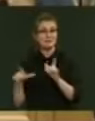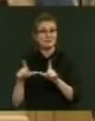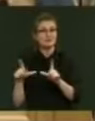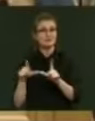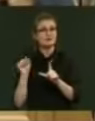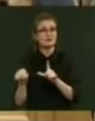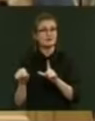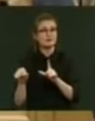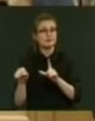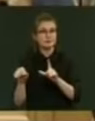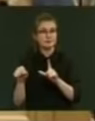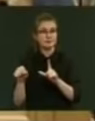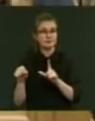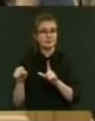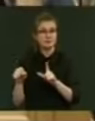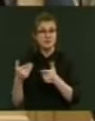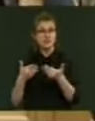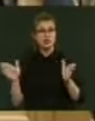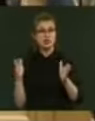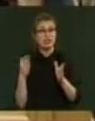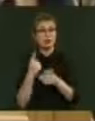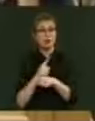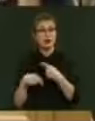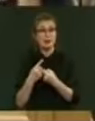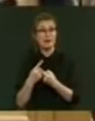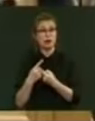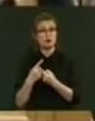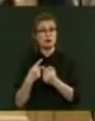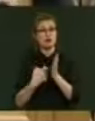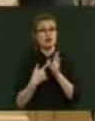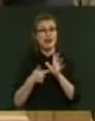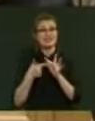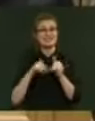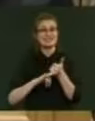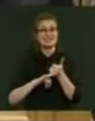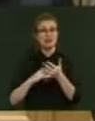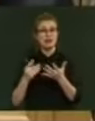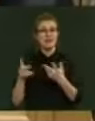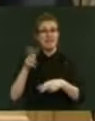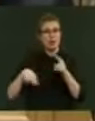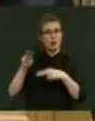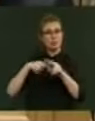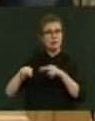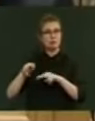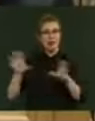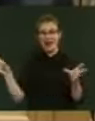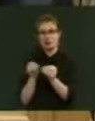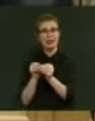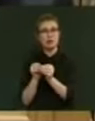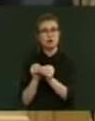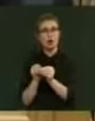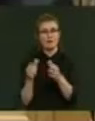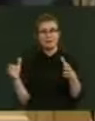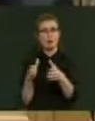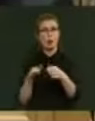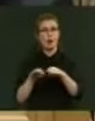are generally talking about rates, valuation, aggregation of small land blocks and landlocked